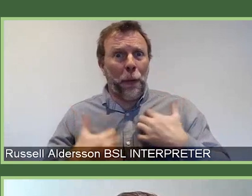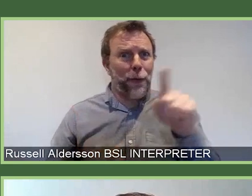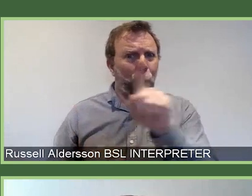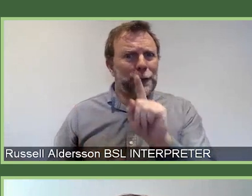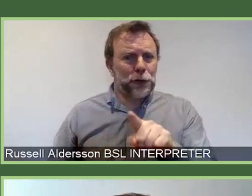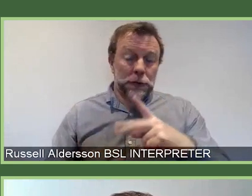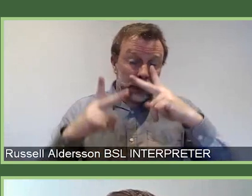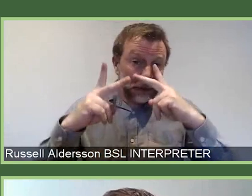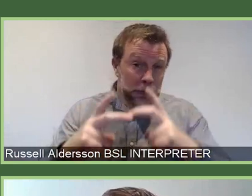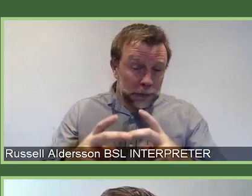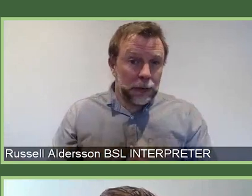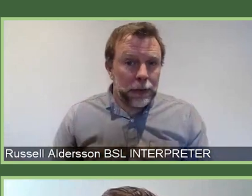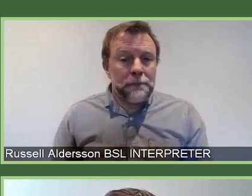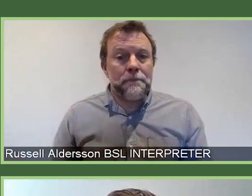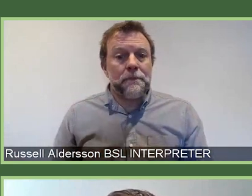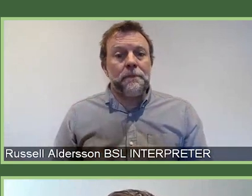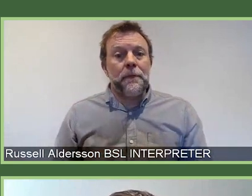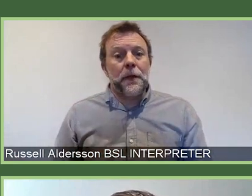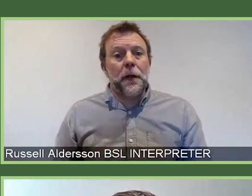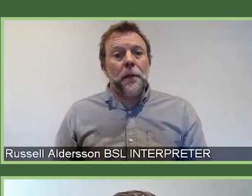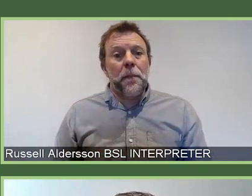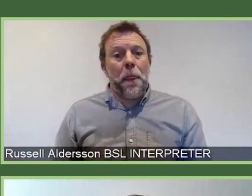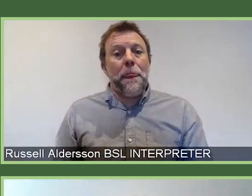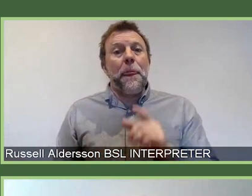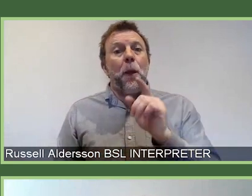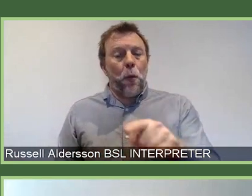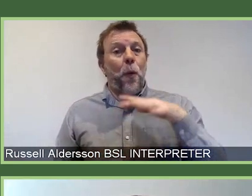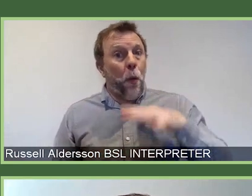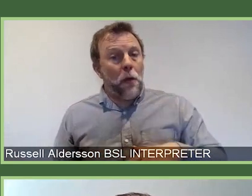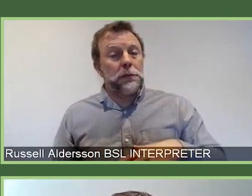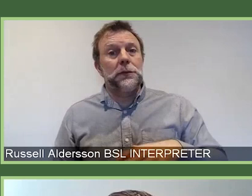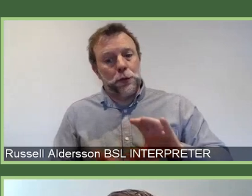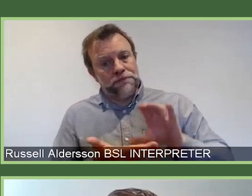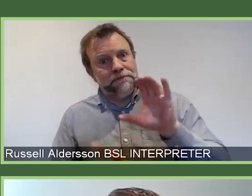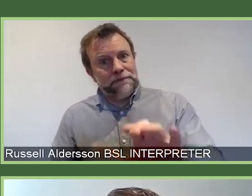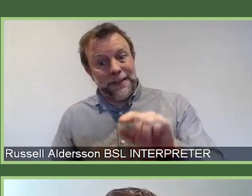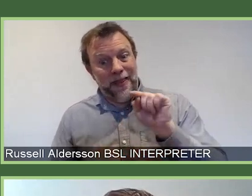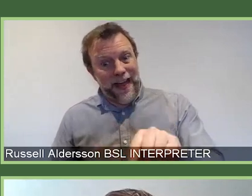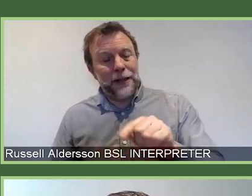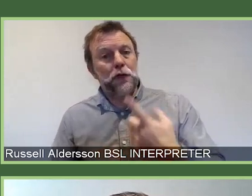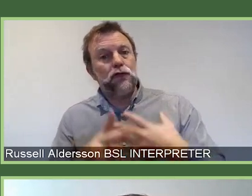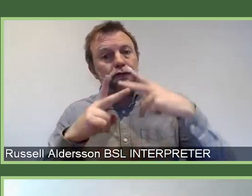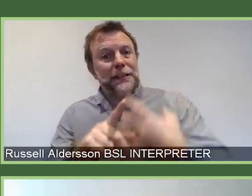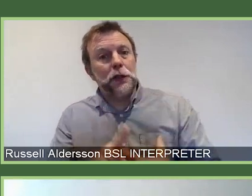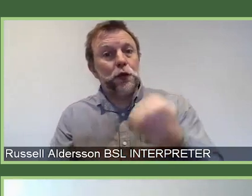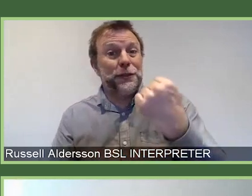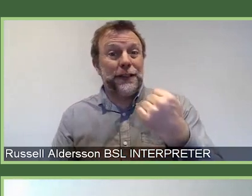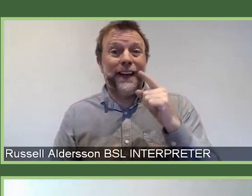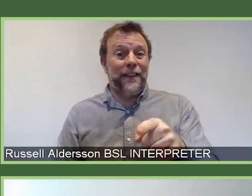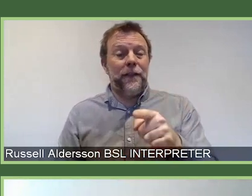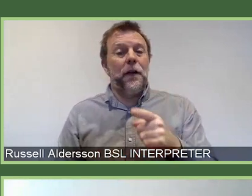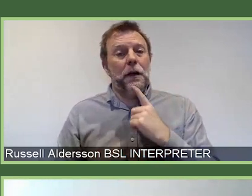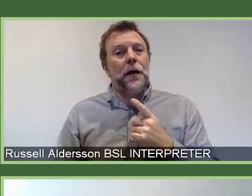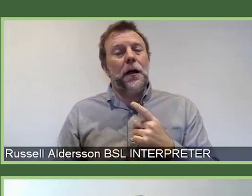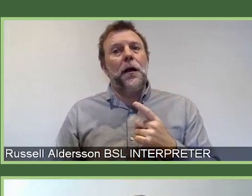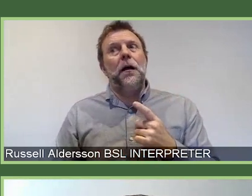So, are funding discovery research and we want that discovery research to achieve significant shifts in